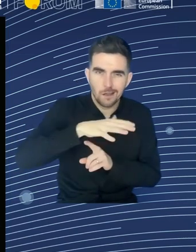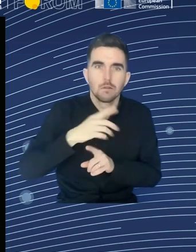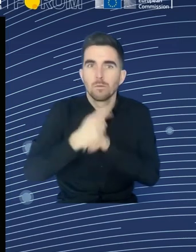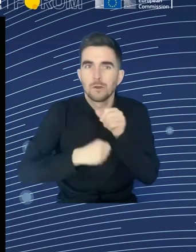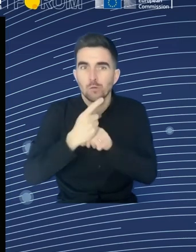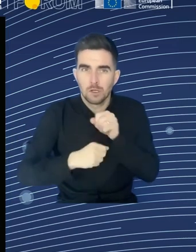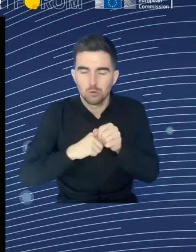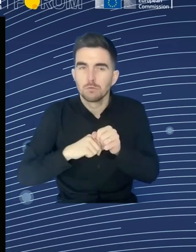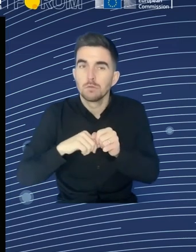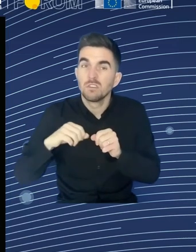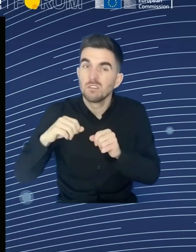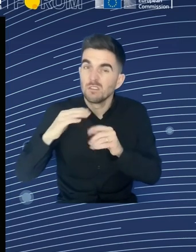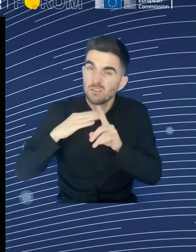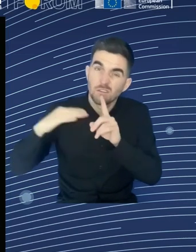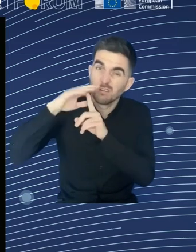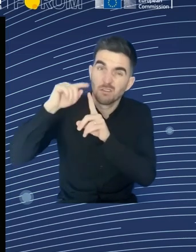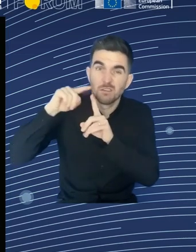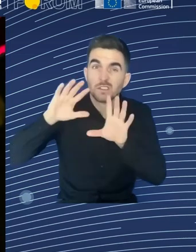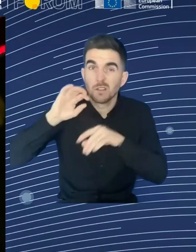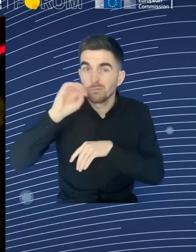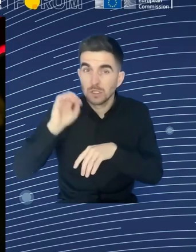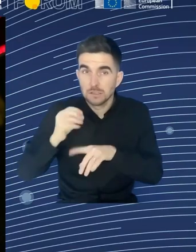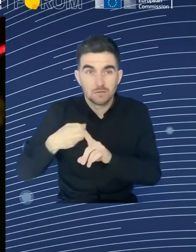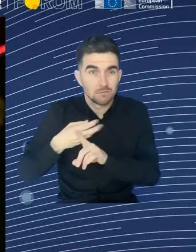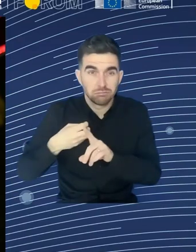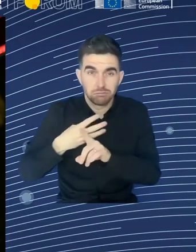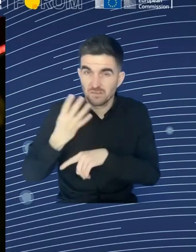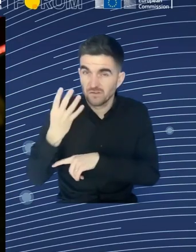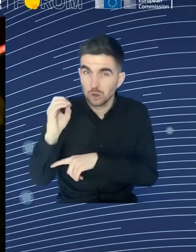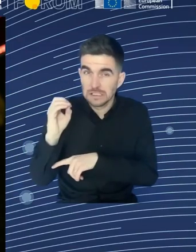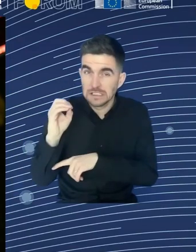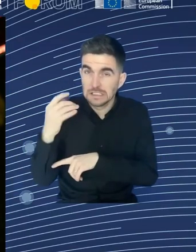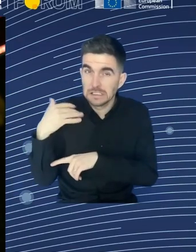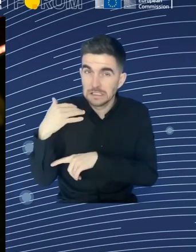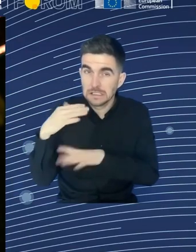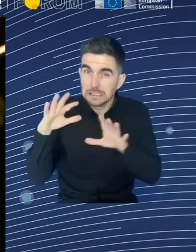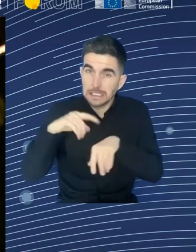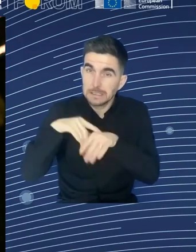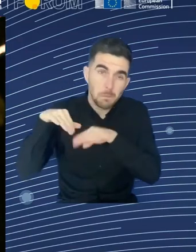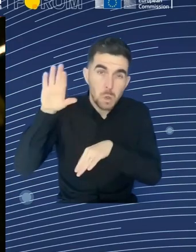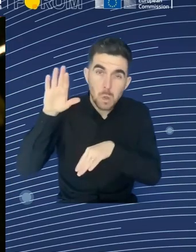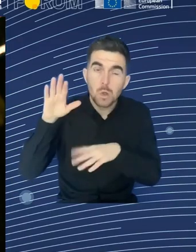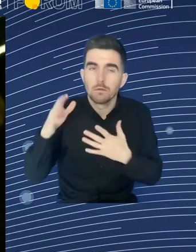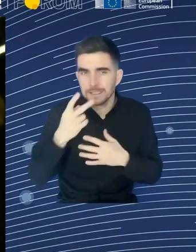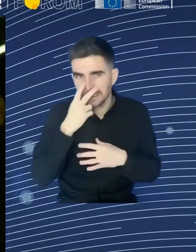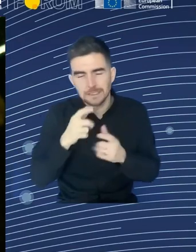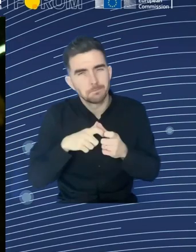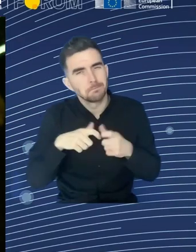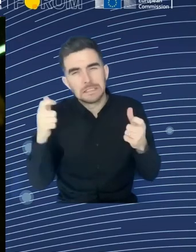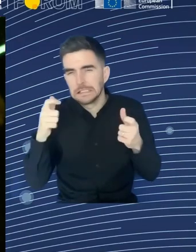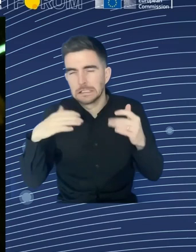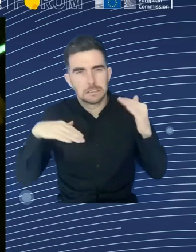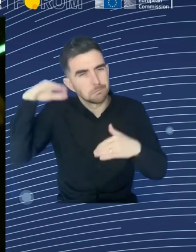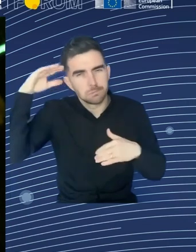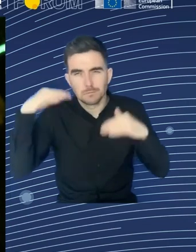million jobs, according to various sources. Finally, around 70% of all fiscal revenue is used for the welfare state, not including